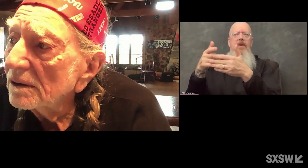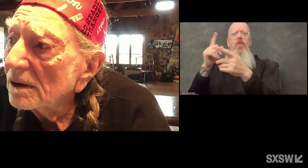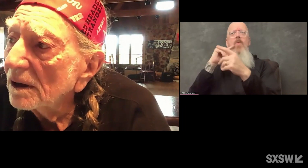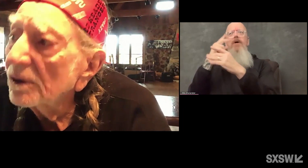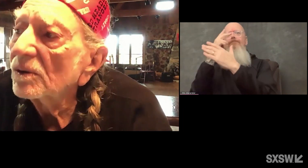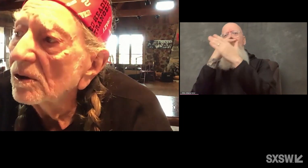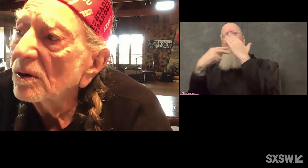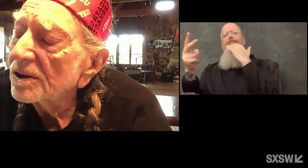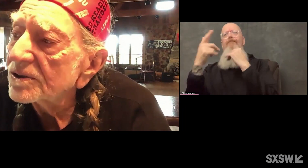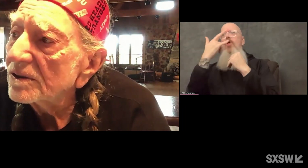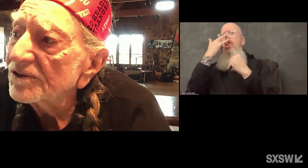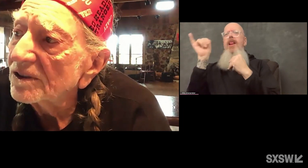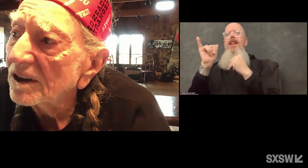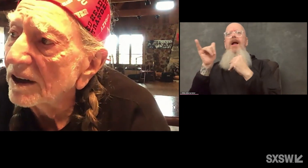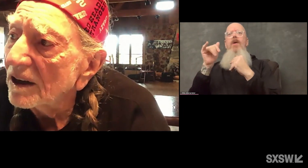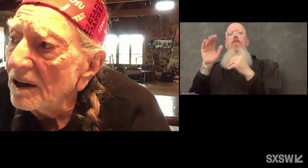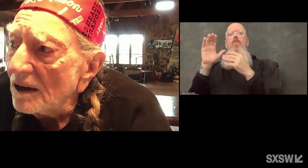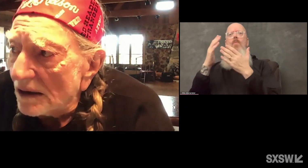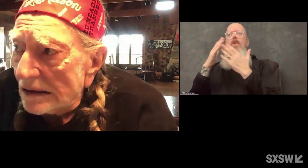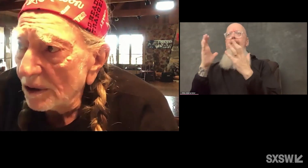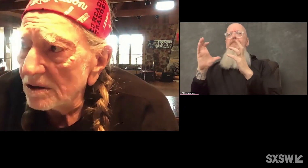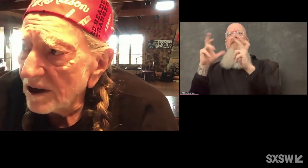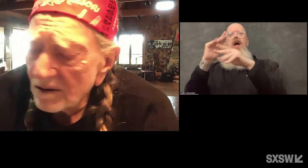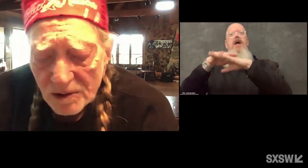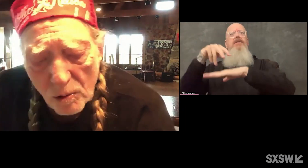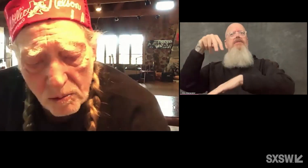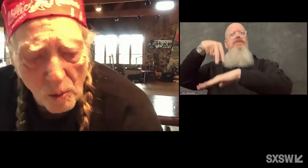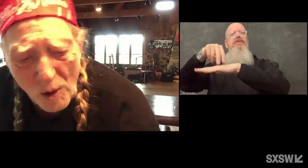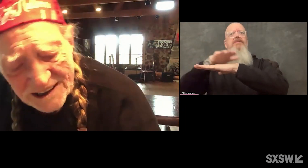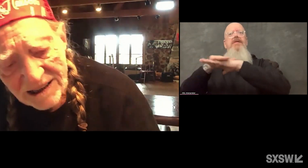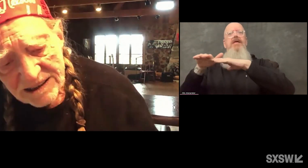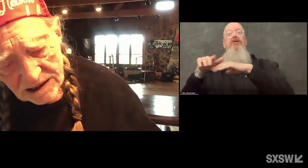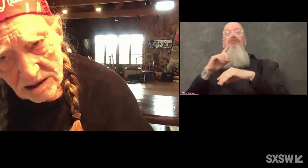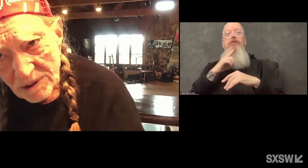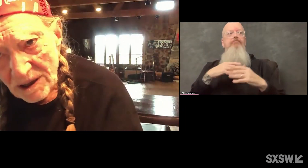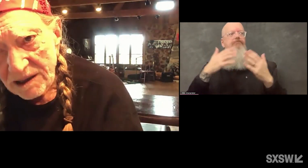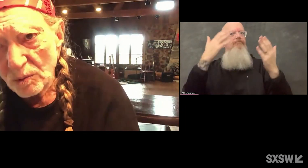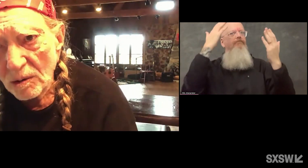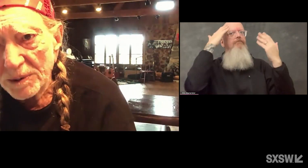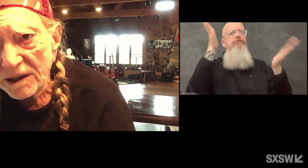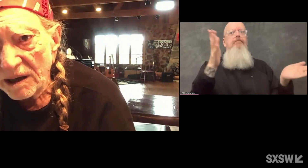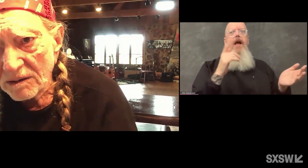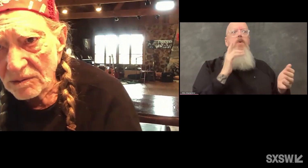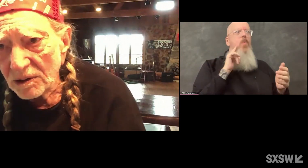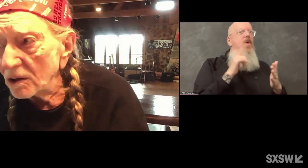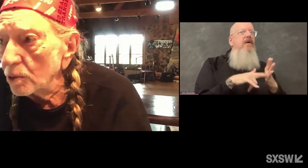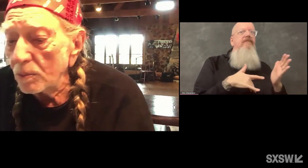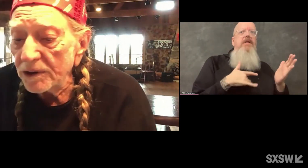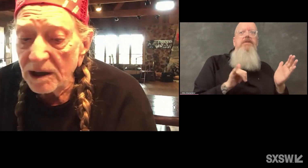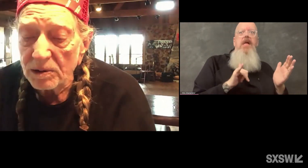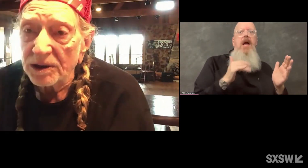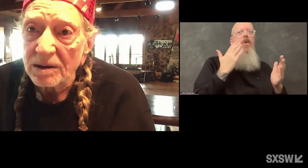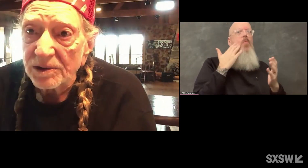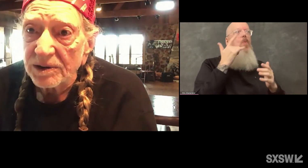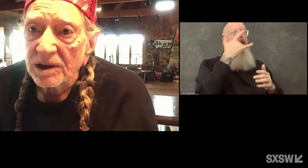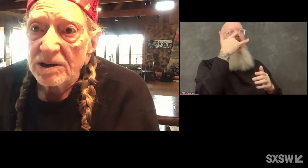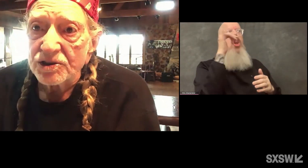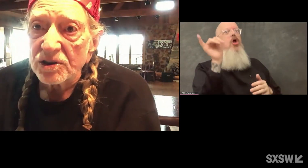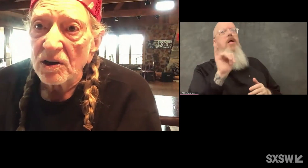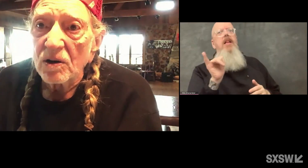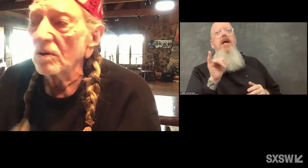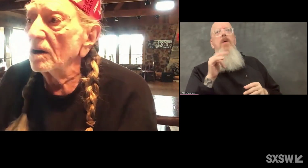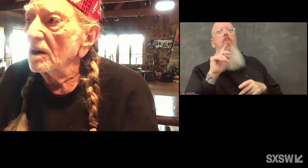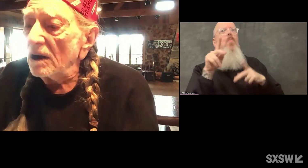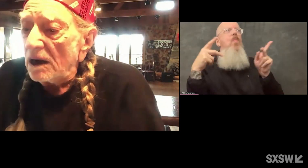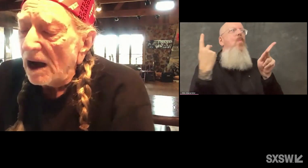really. I don't know what it's going to feel like because I don't know what kind of comeback it will be. I don't know who will be able to come to the